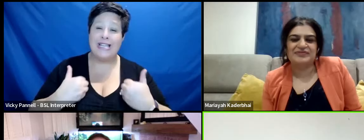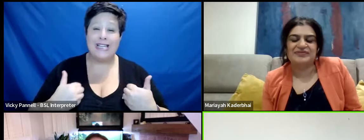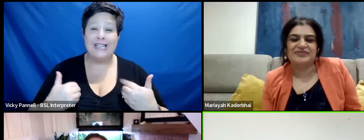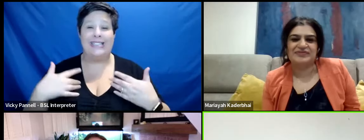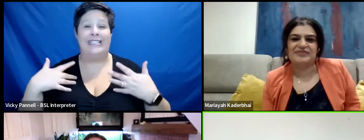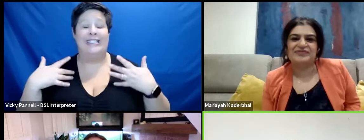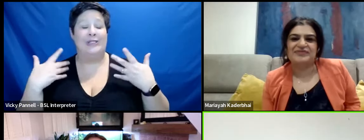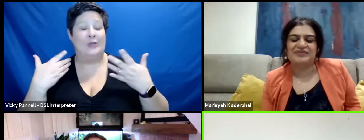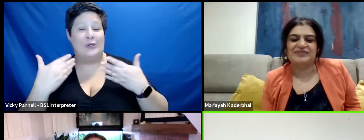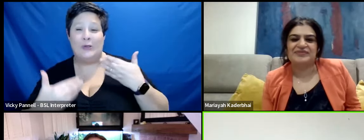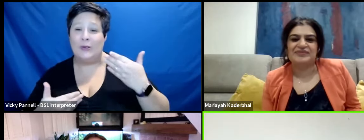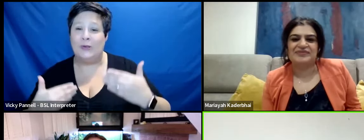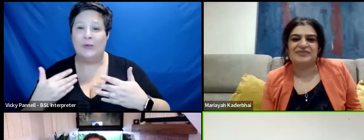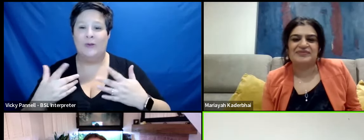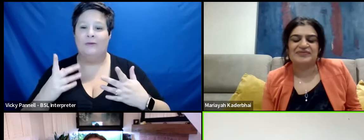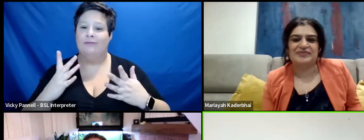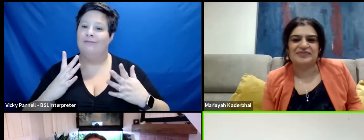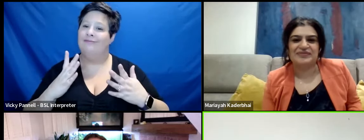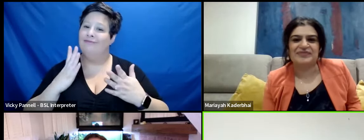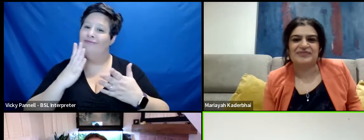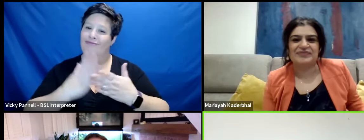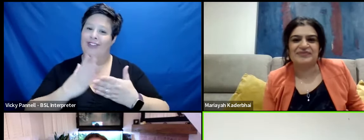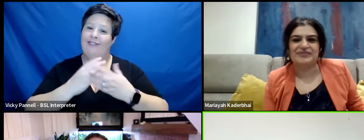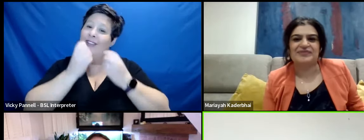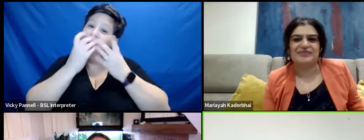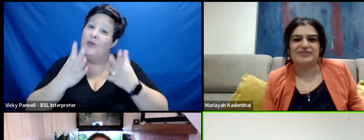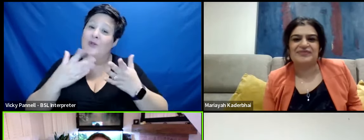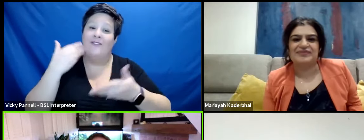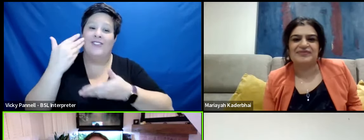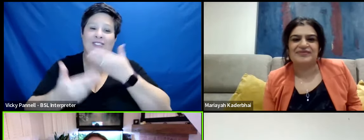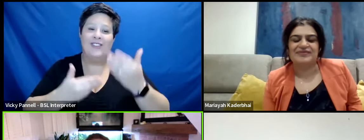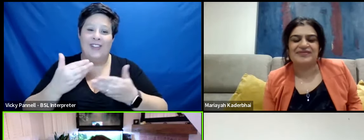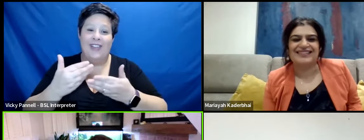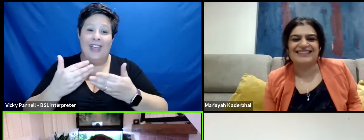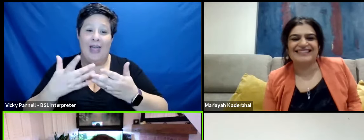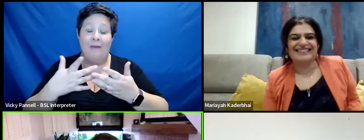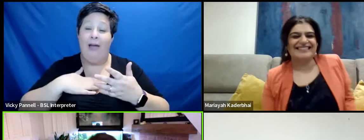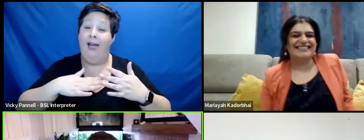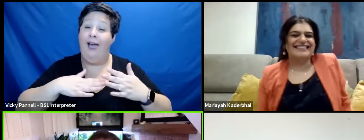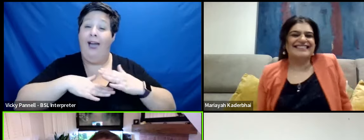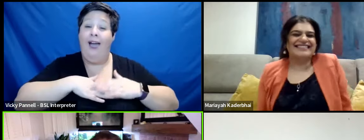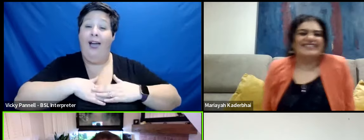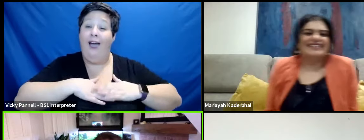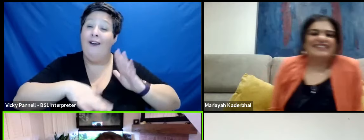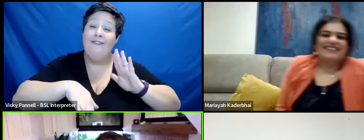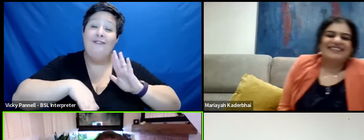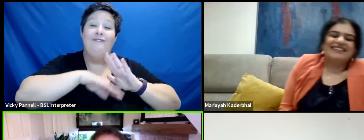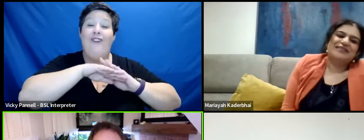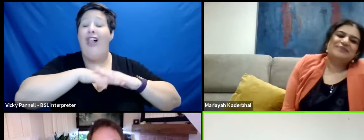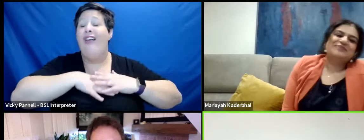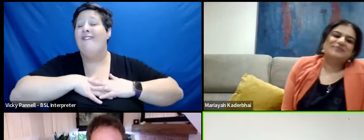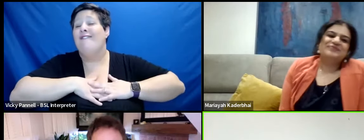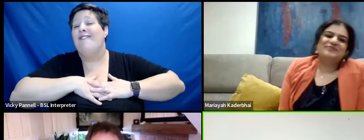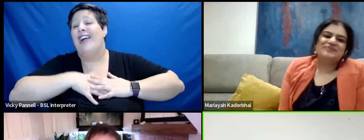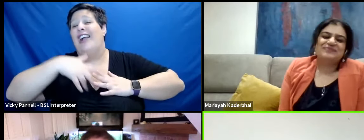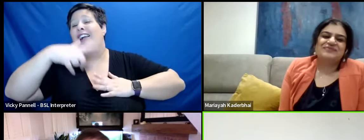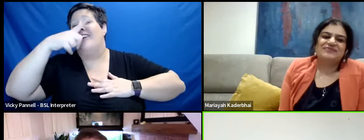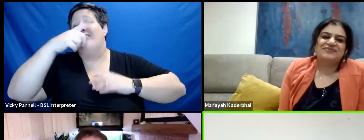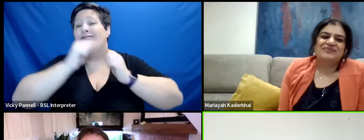and it's just yeah it's just a very very beautiful story it just fills my heart with gratitude yeah